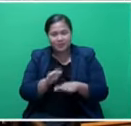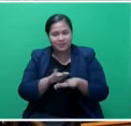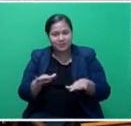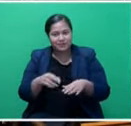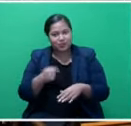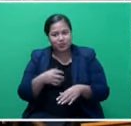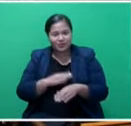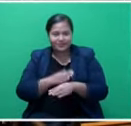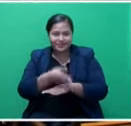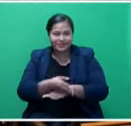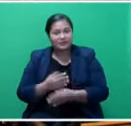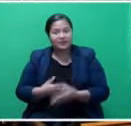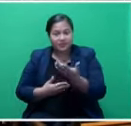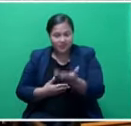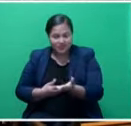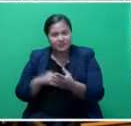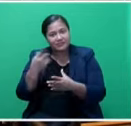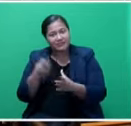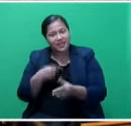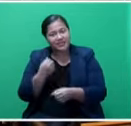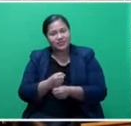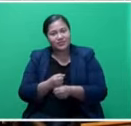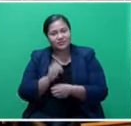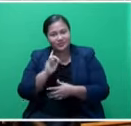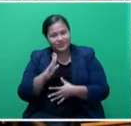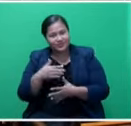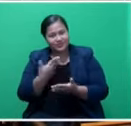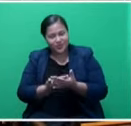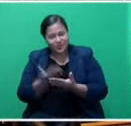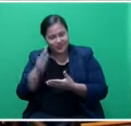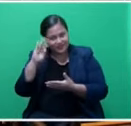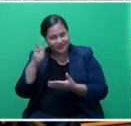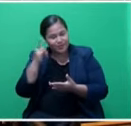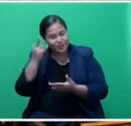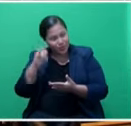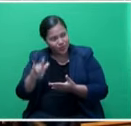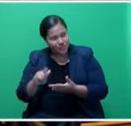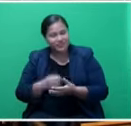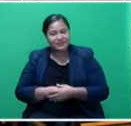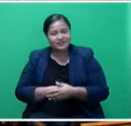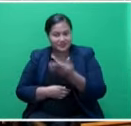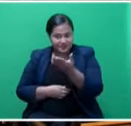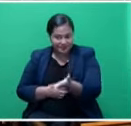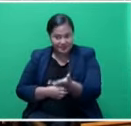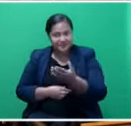now call upon the Honourable Attorney General to speak to his motion. You have the floor, sir.